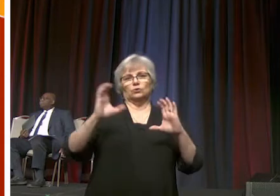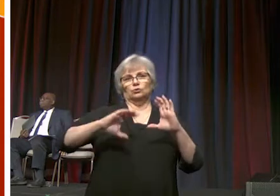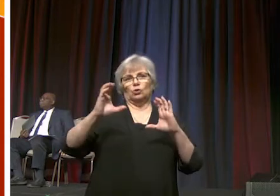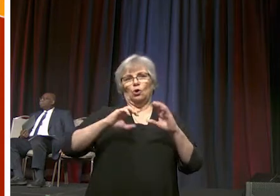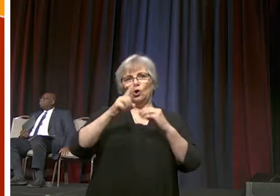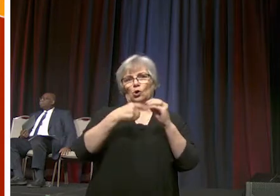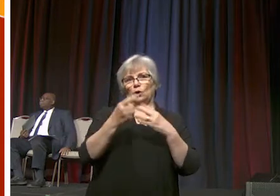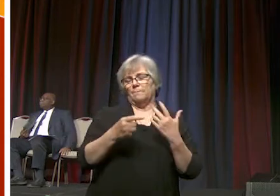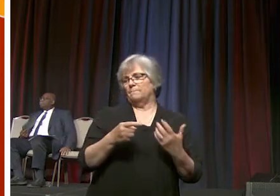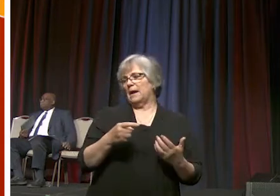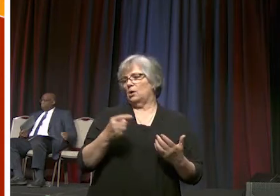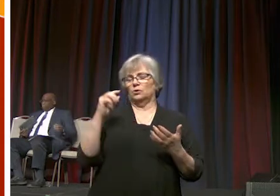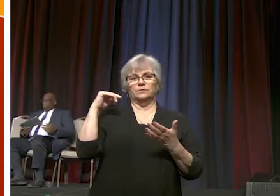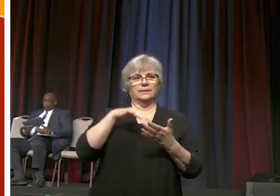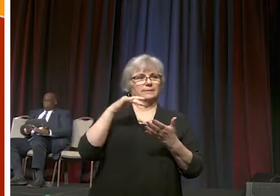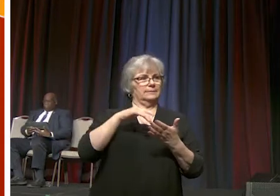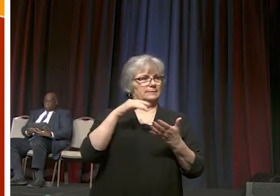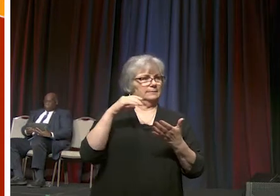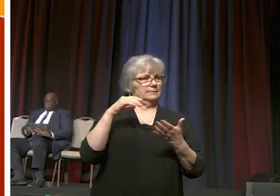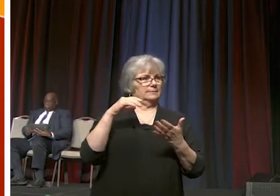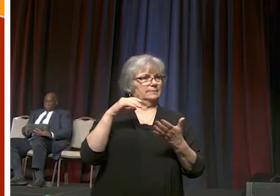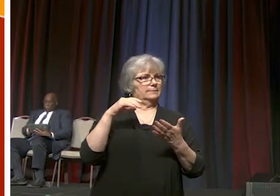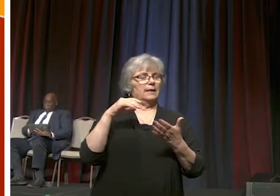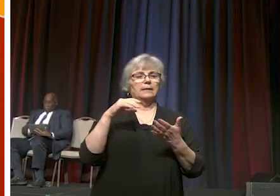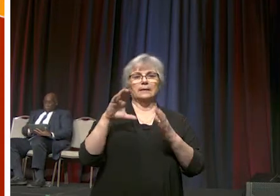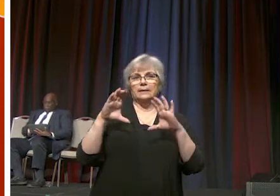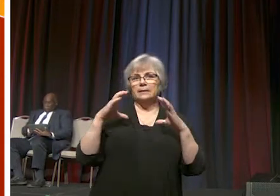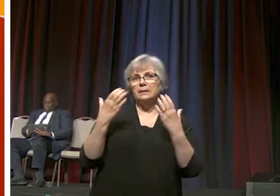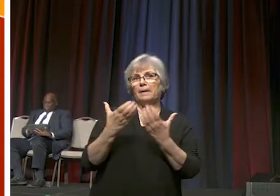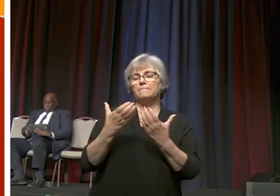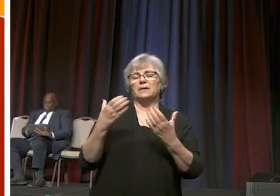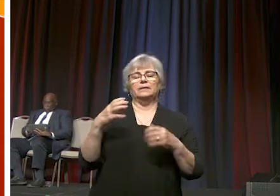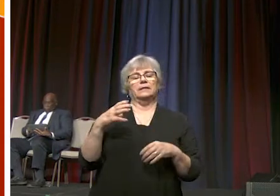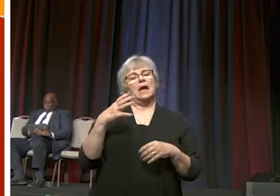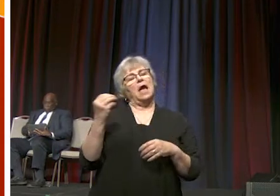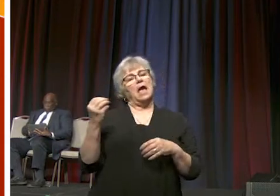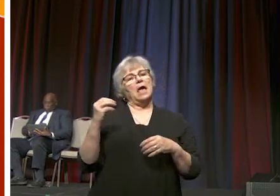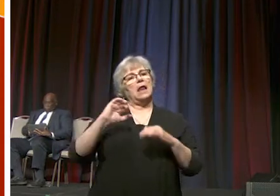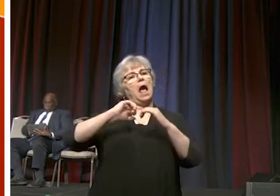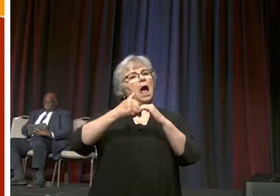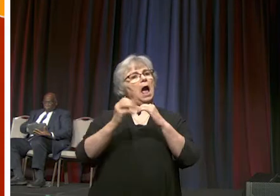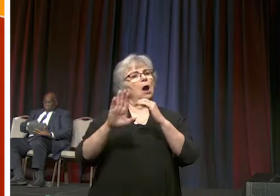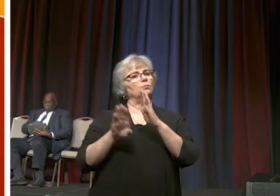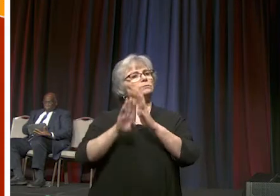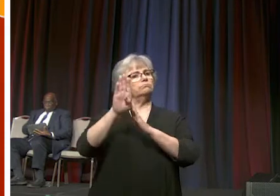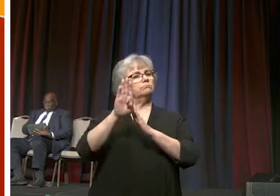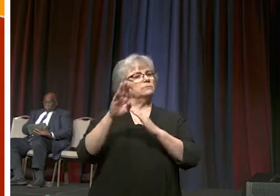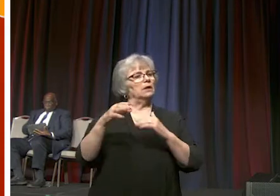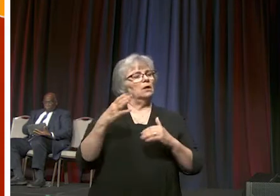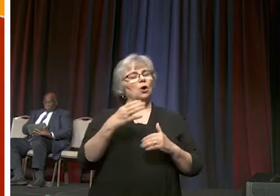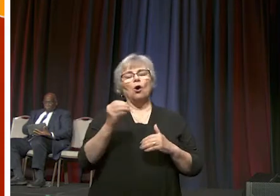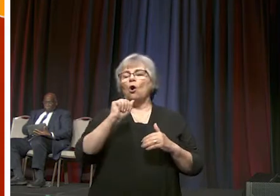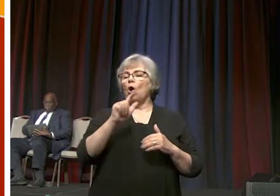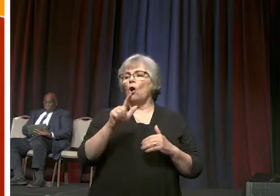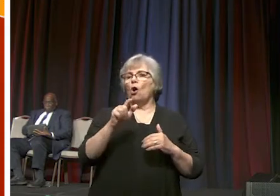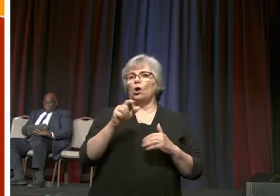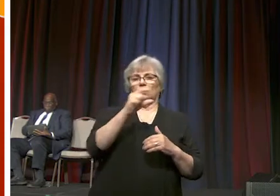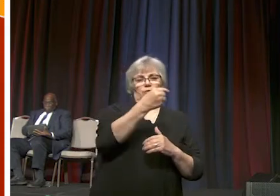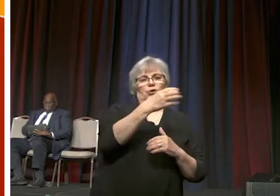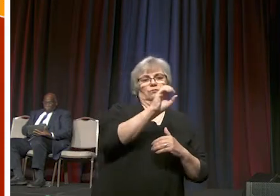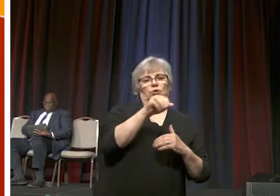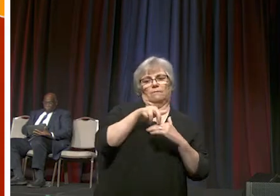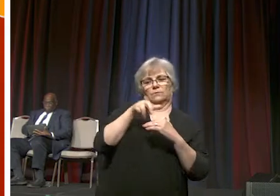jurisdictional study committee is and how it was created general conference deferred all of the